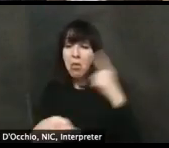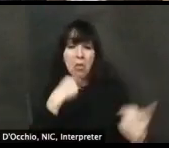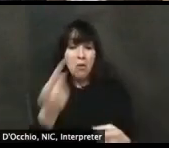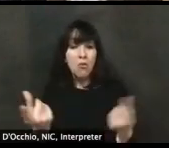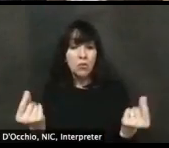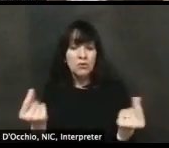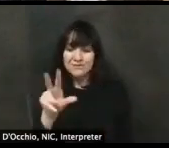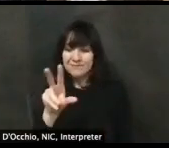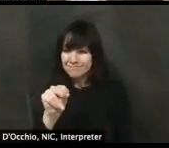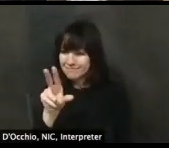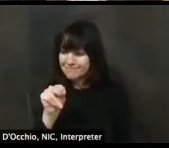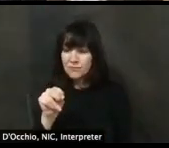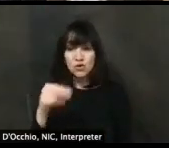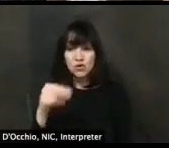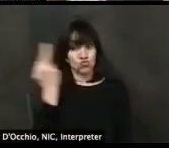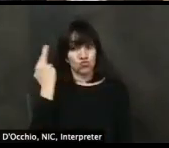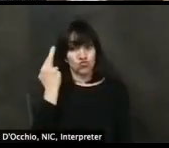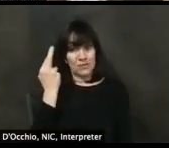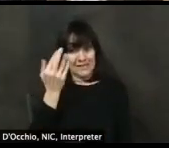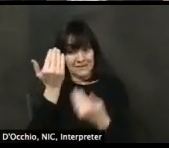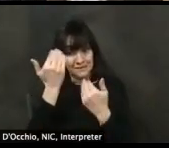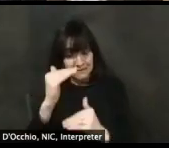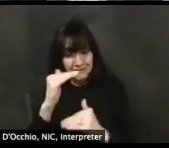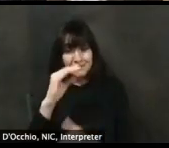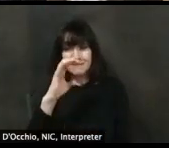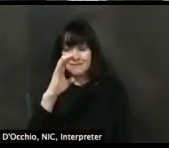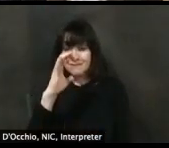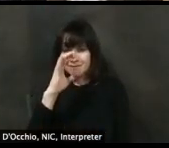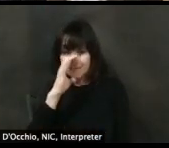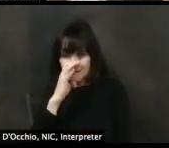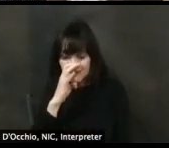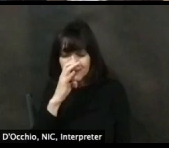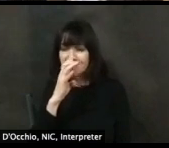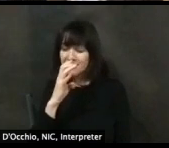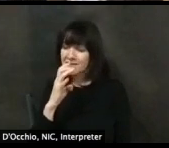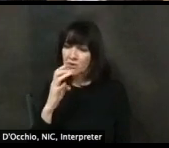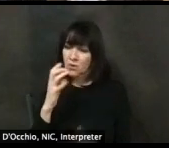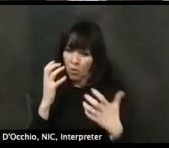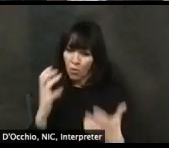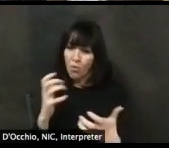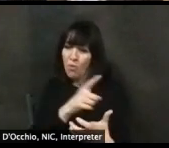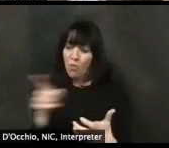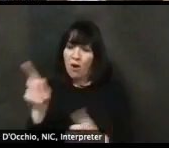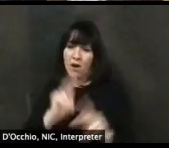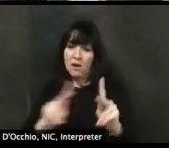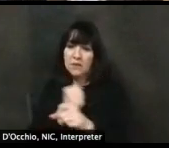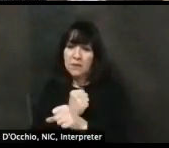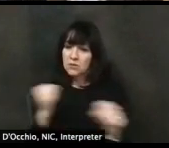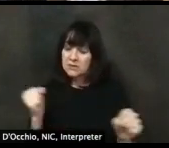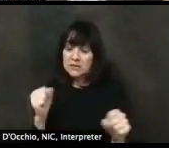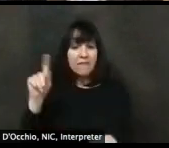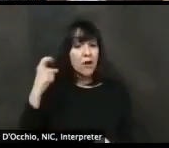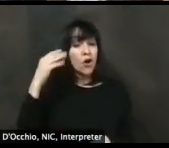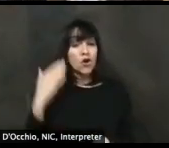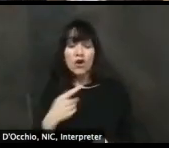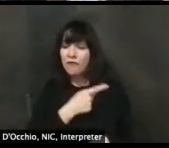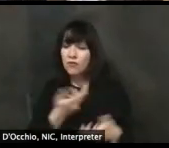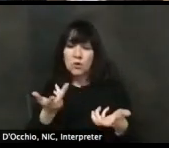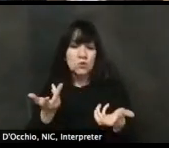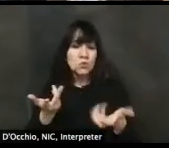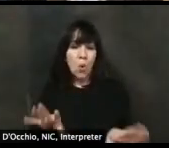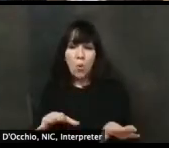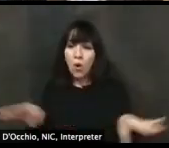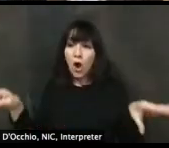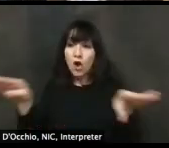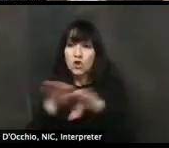we do want to safely open. I know our governor has said he doesn't want to keep the state closed any day longer than he has to, but he also doesn't want to